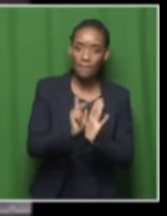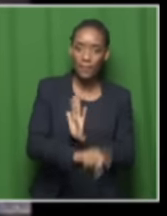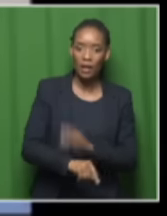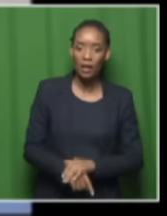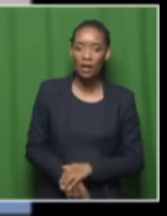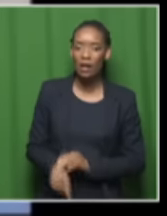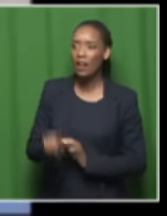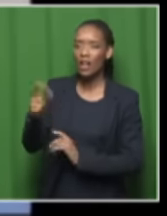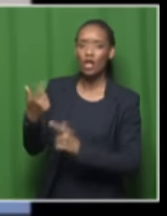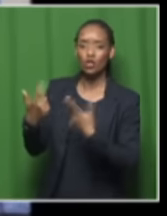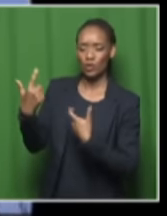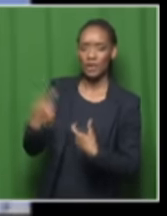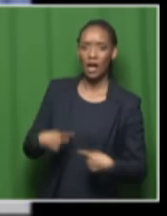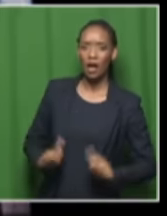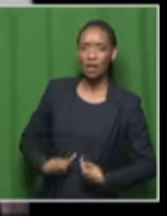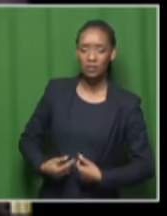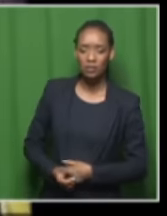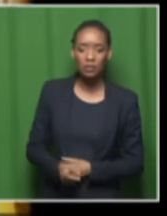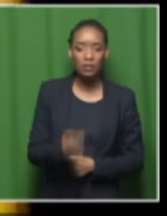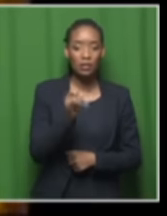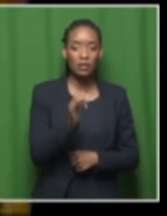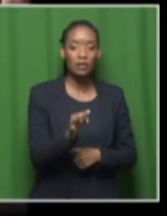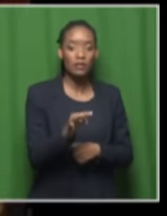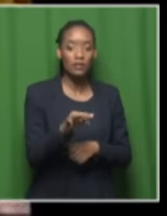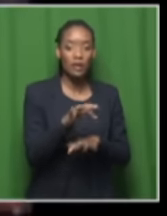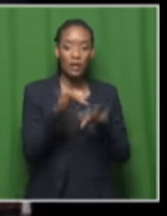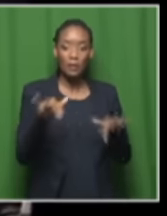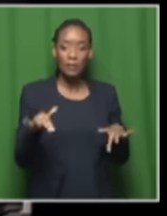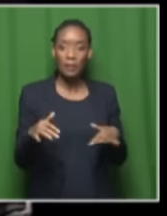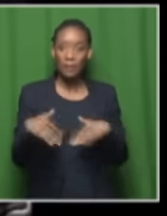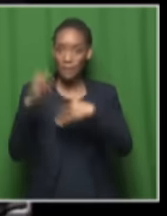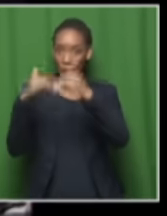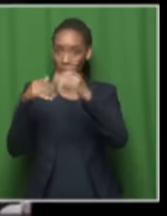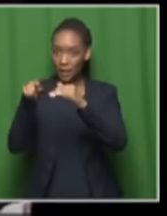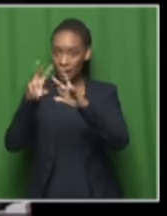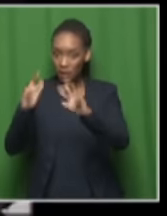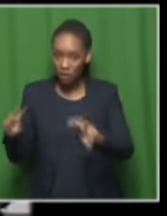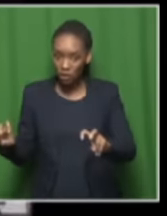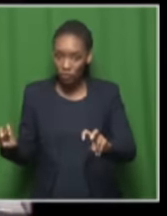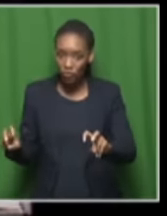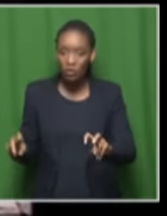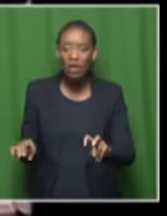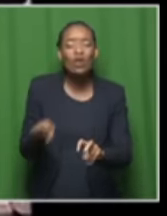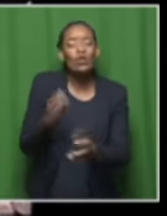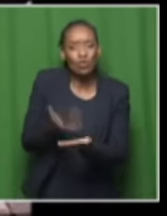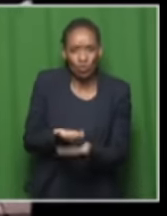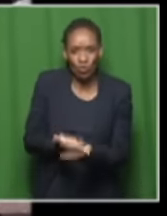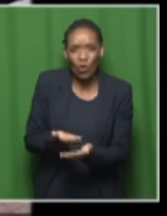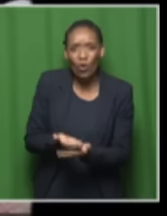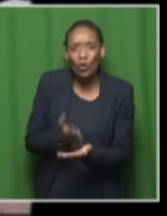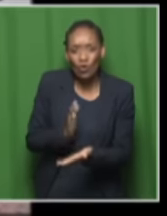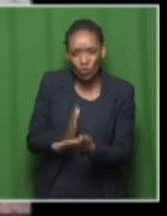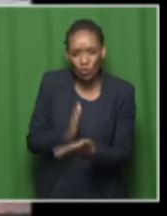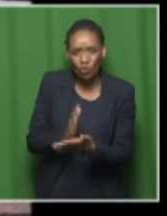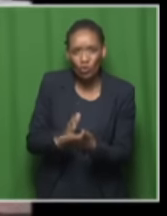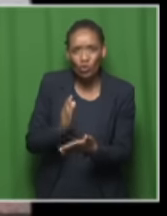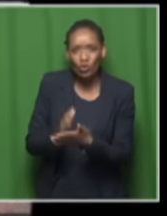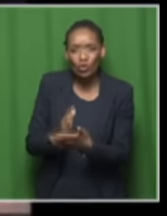out here if the police can fix this building definitely the weapons were used you will find them here